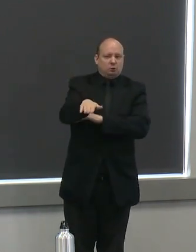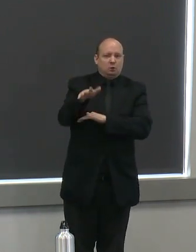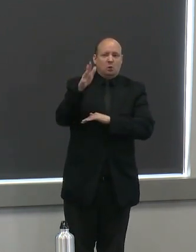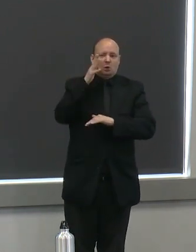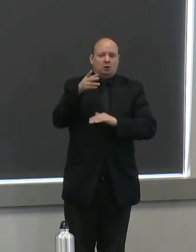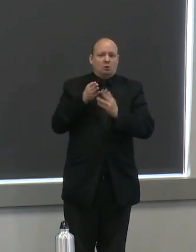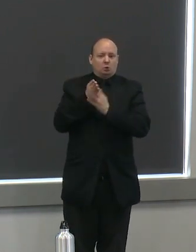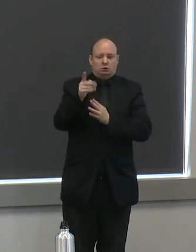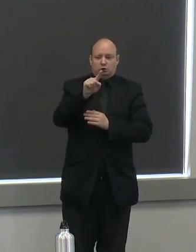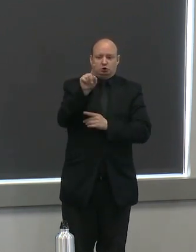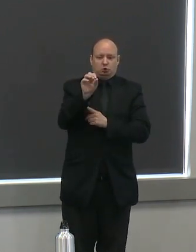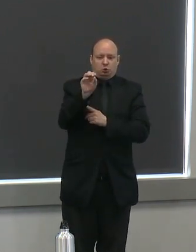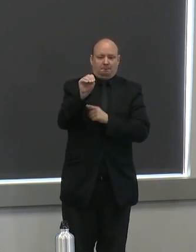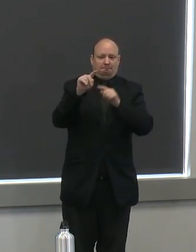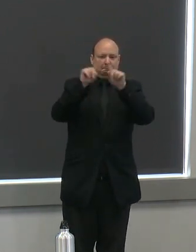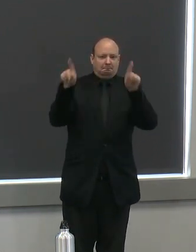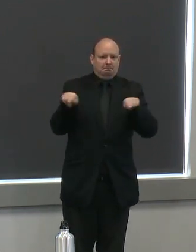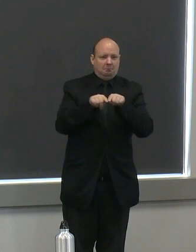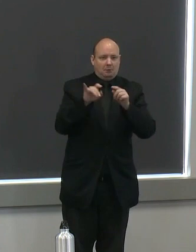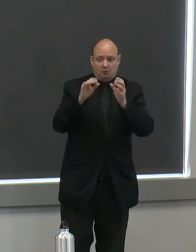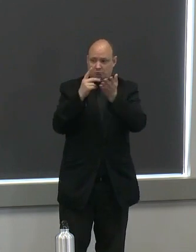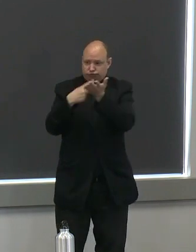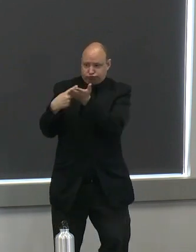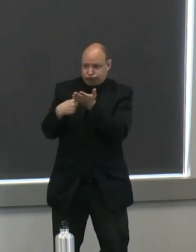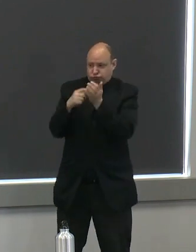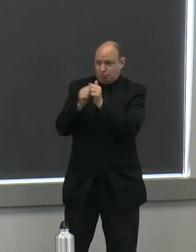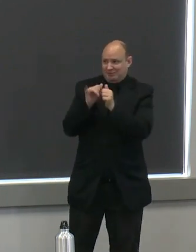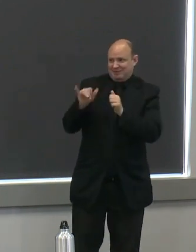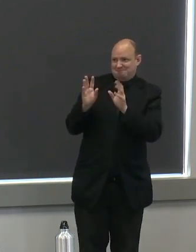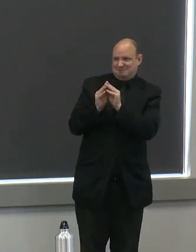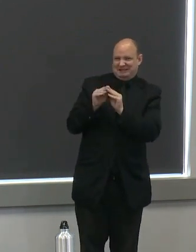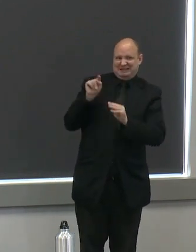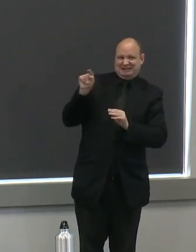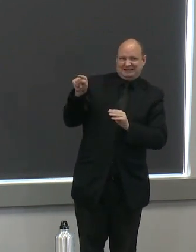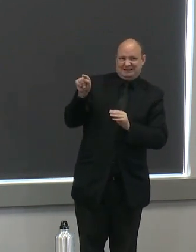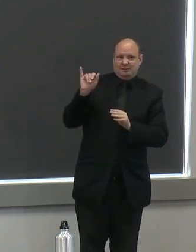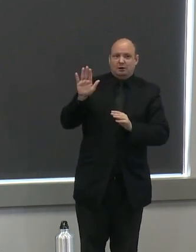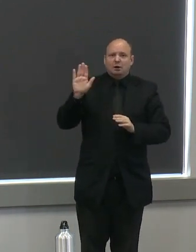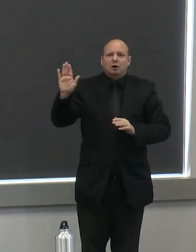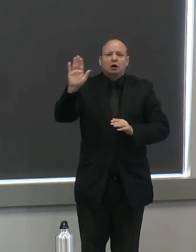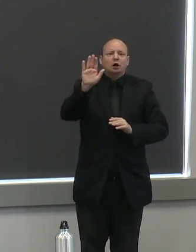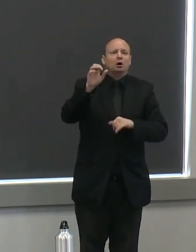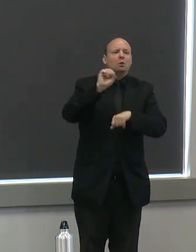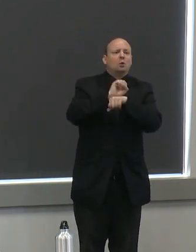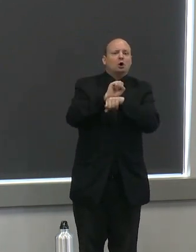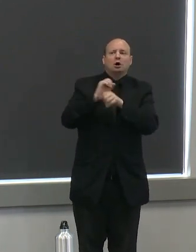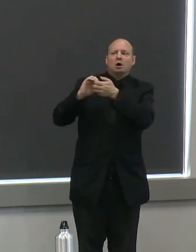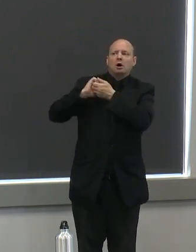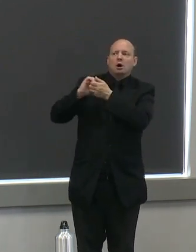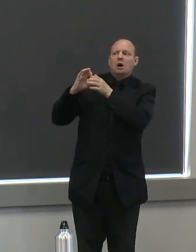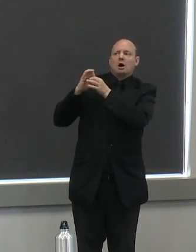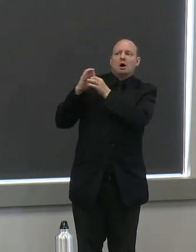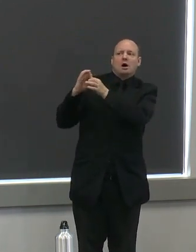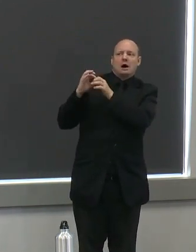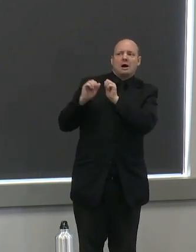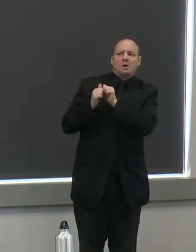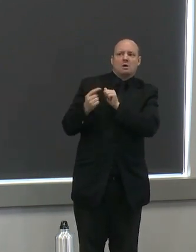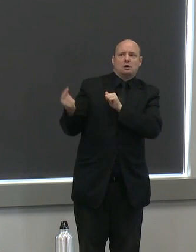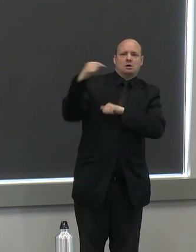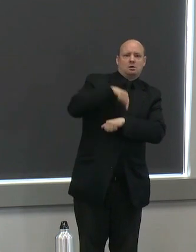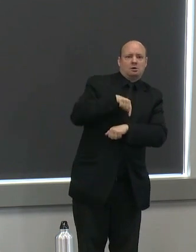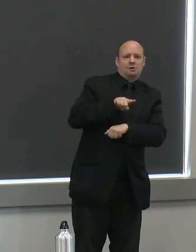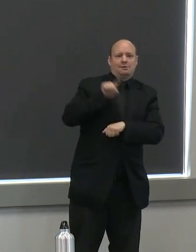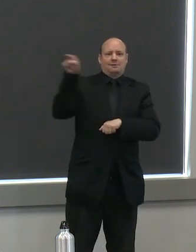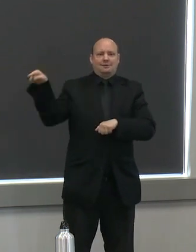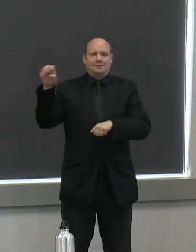and we'll be talking about their uh work to partner with us around testing contact